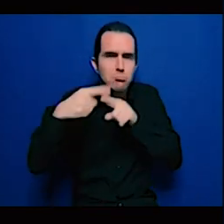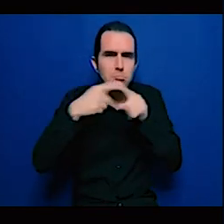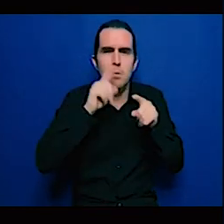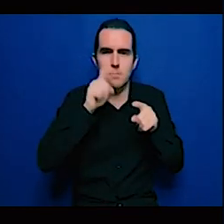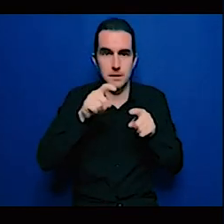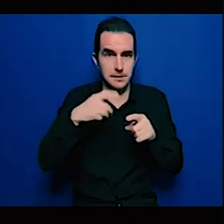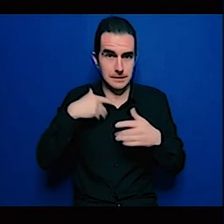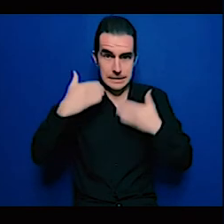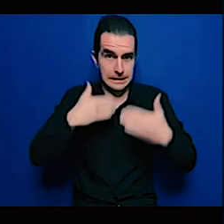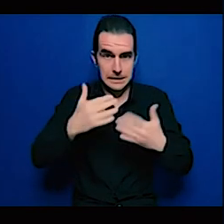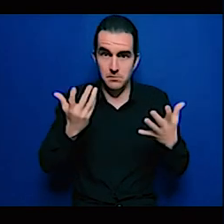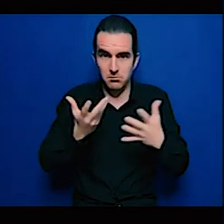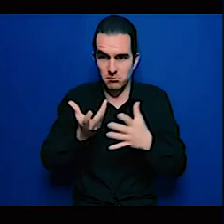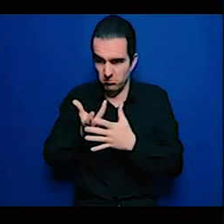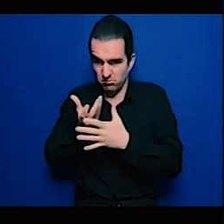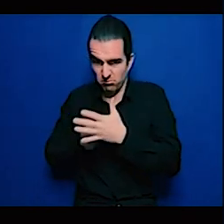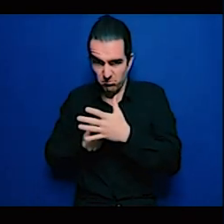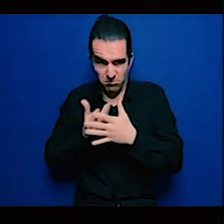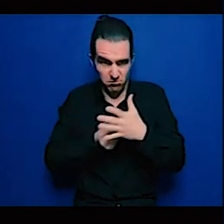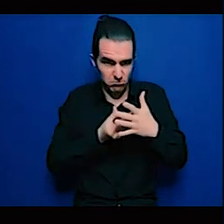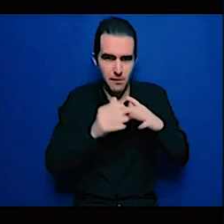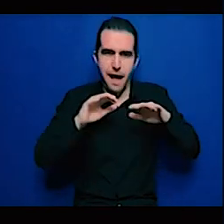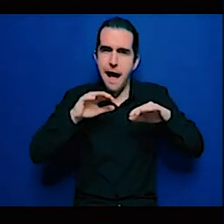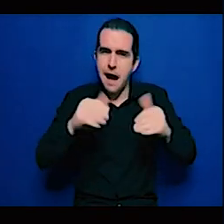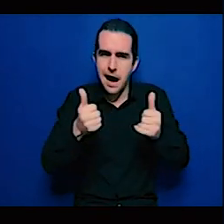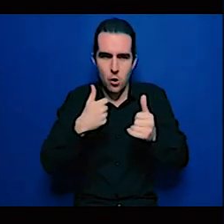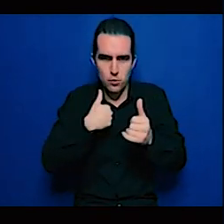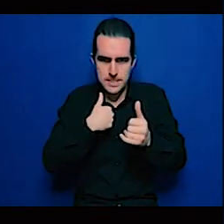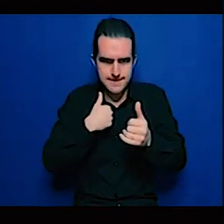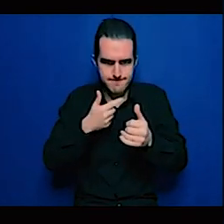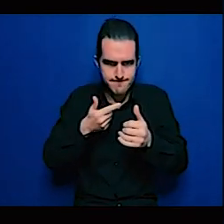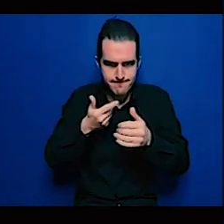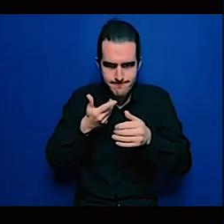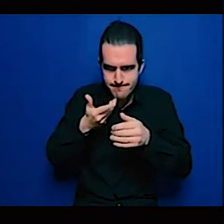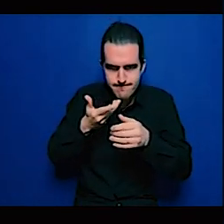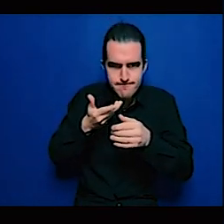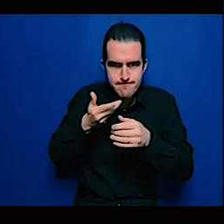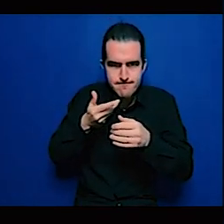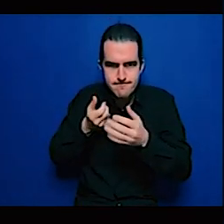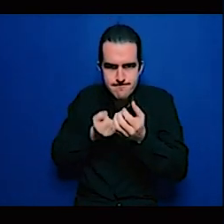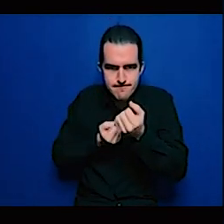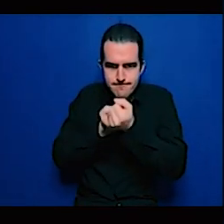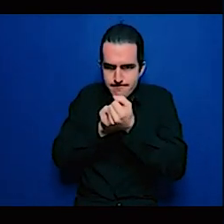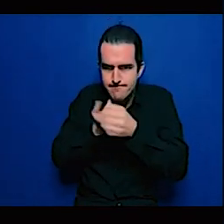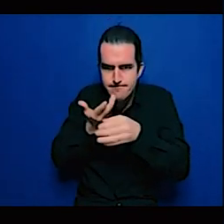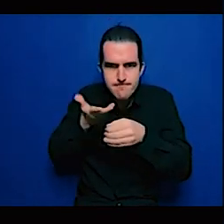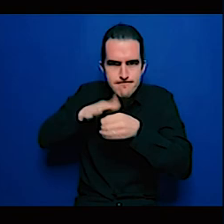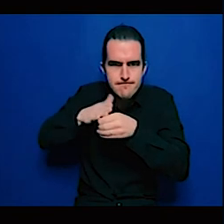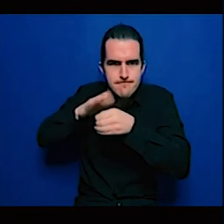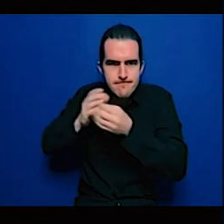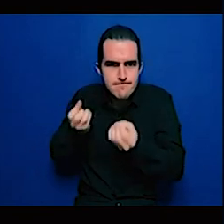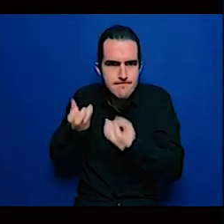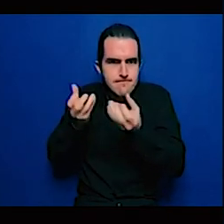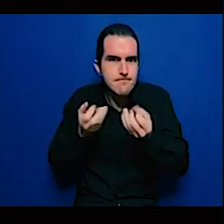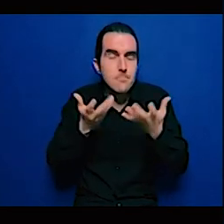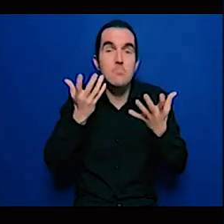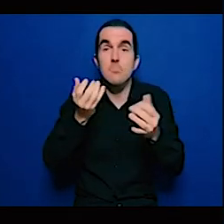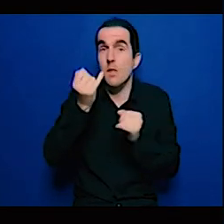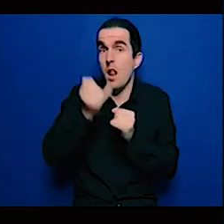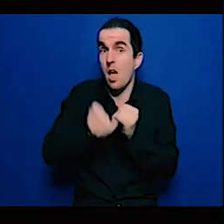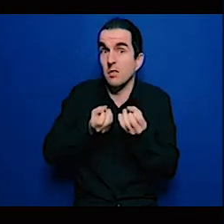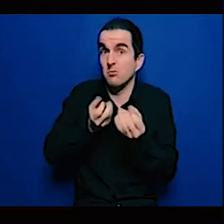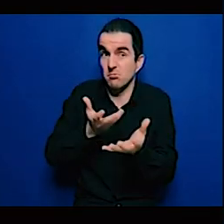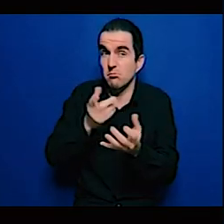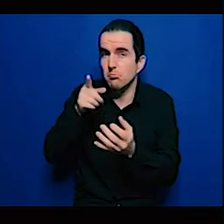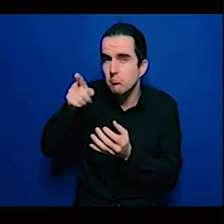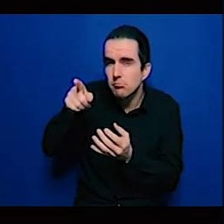and build a gigafactory somewhere in Africa you know certain things need to stay on the continent it shouldn't be we shouldn't treat this the same